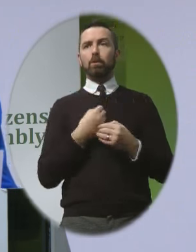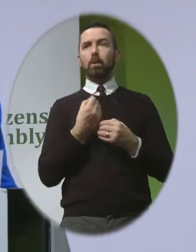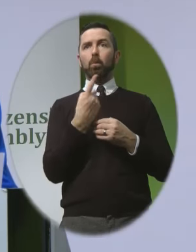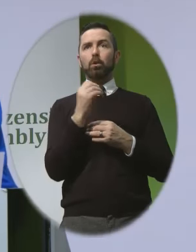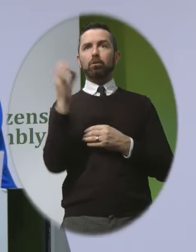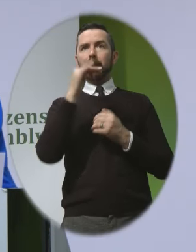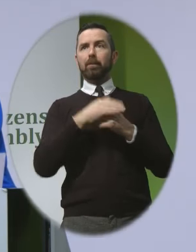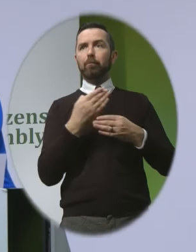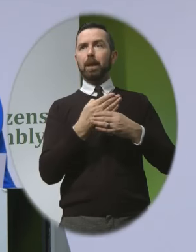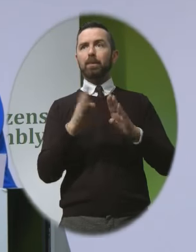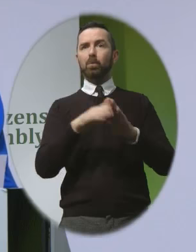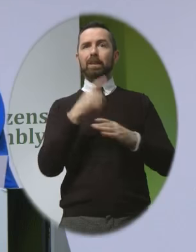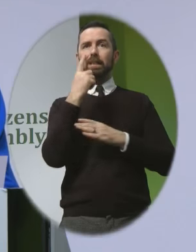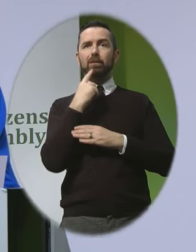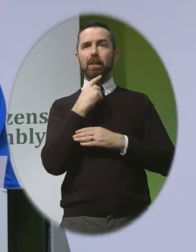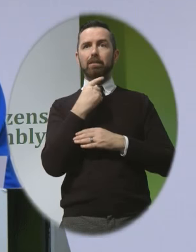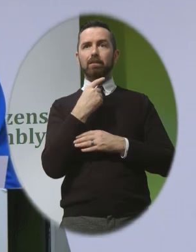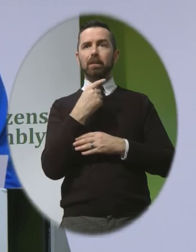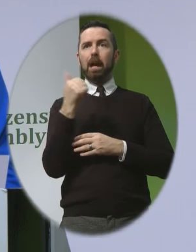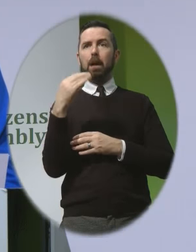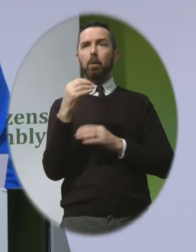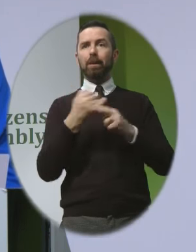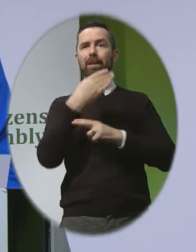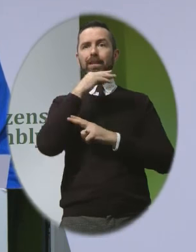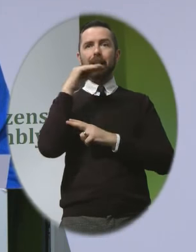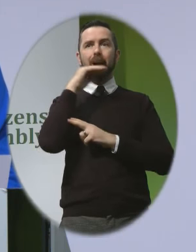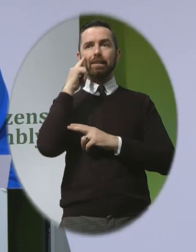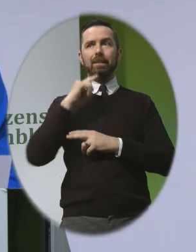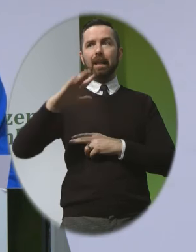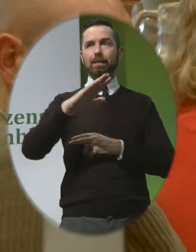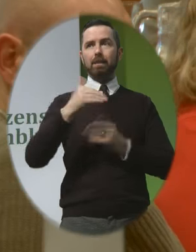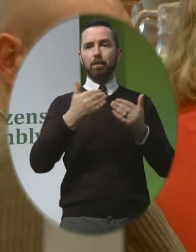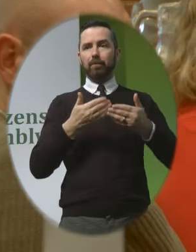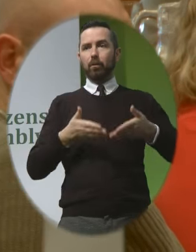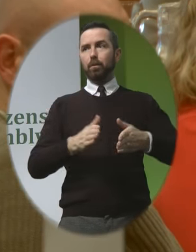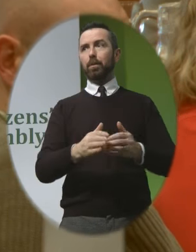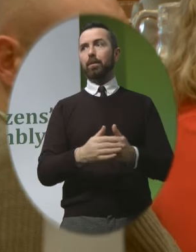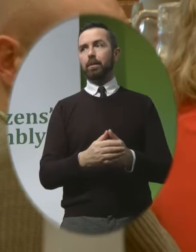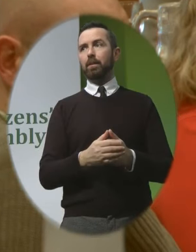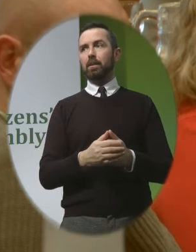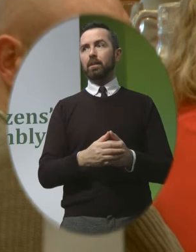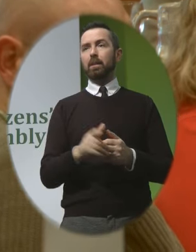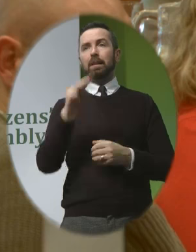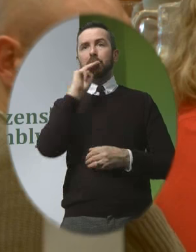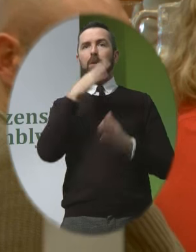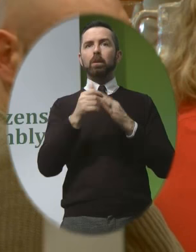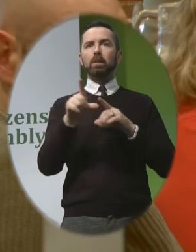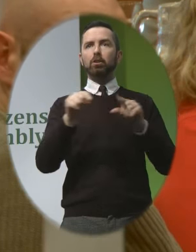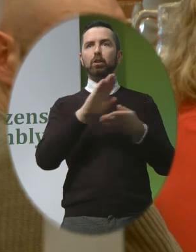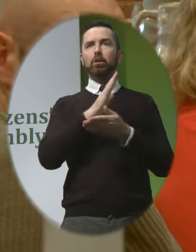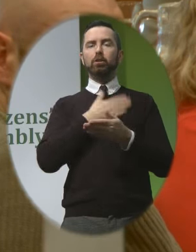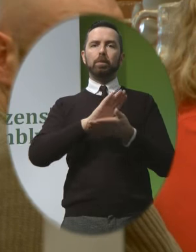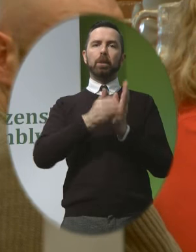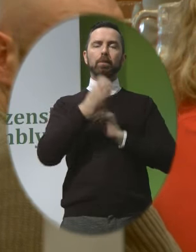example being aborted before birth in Iceland so the reality is that choice soon becomes an expectation with many parents telling